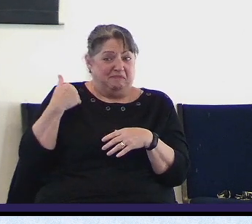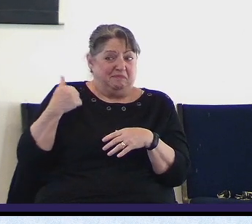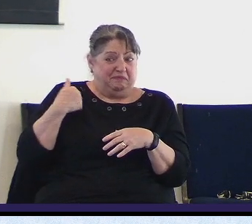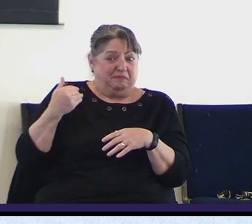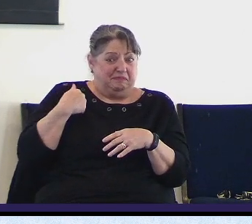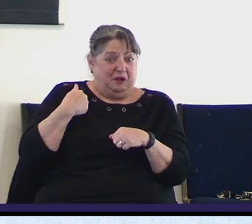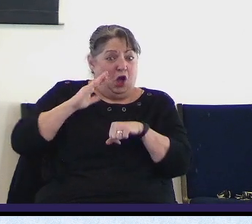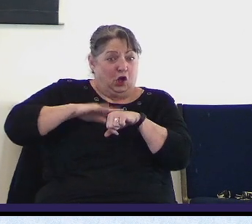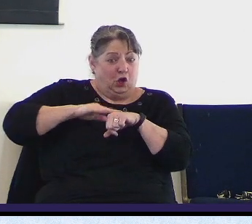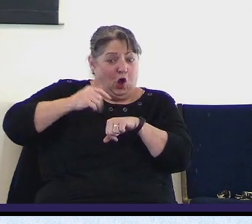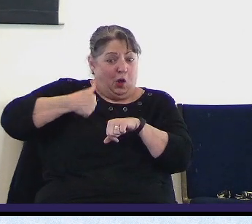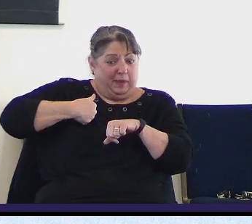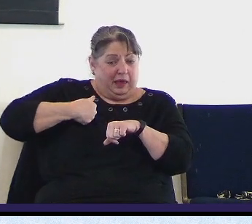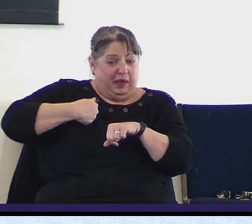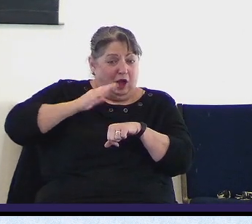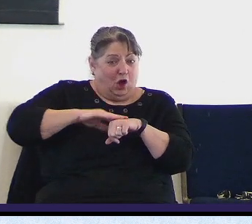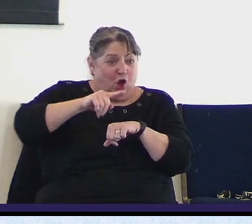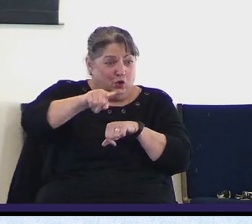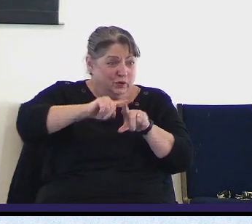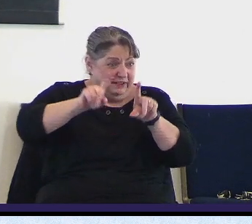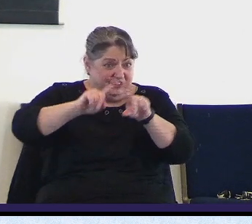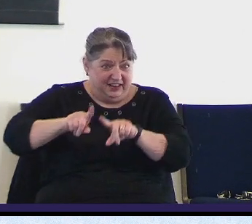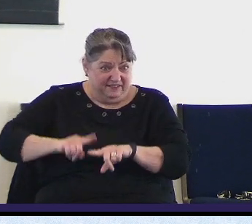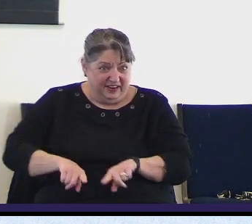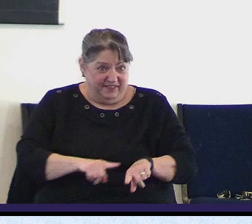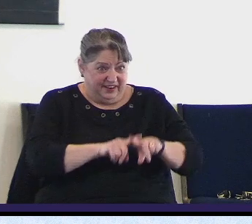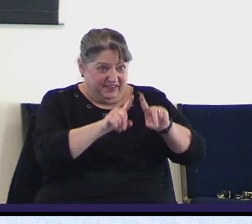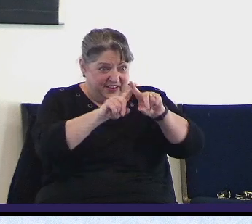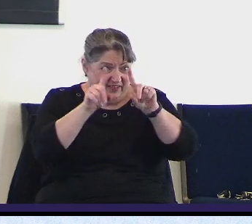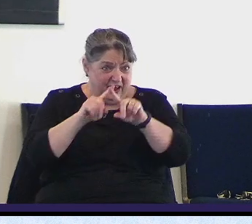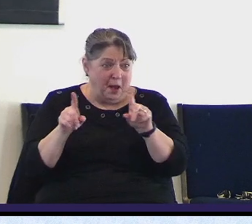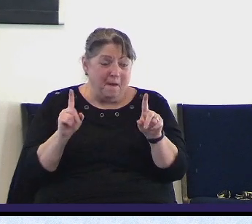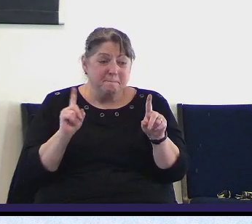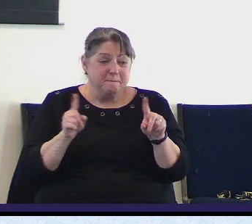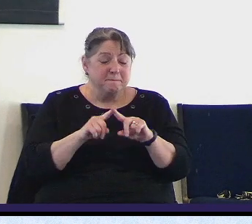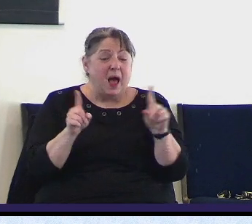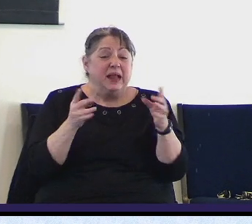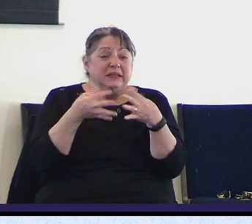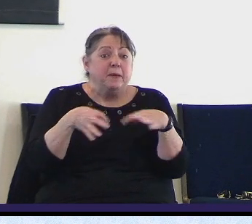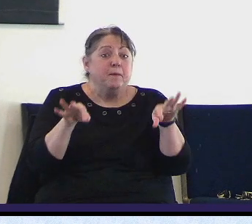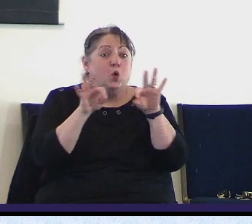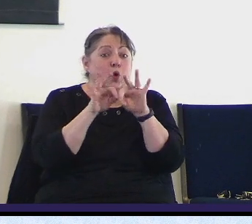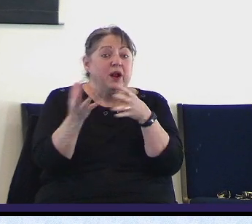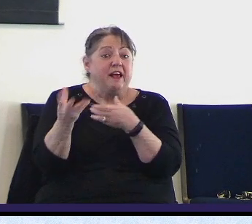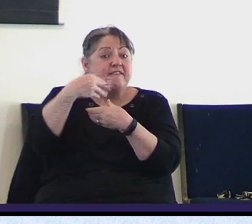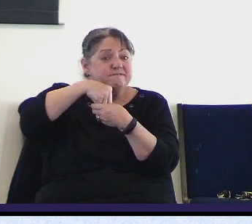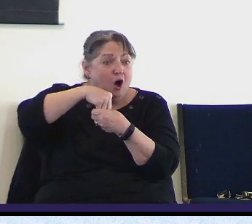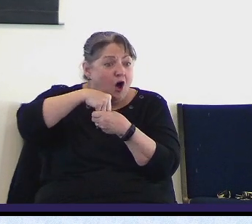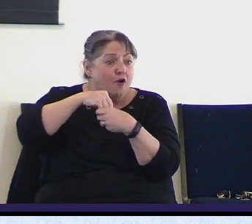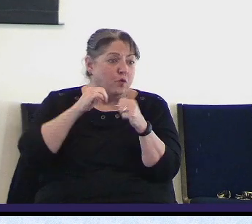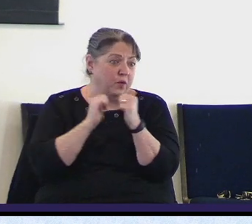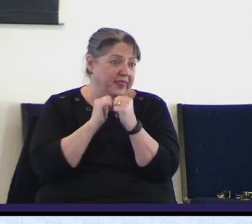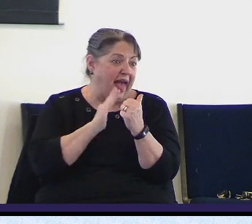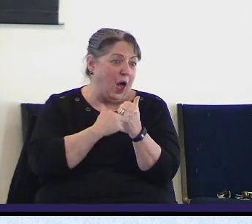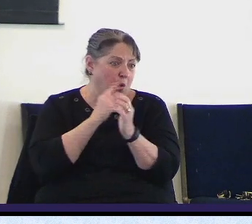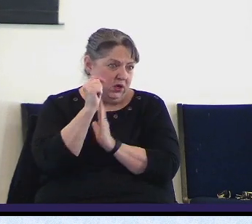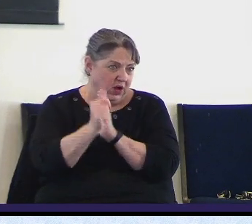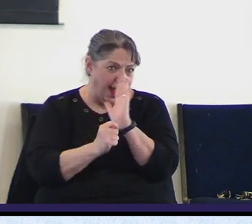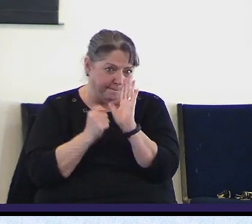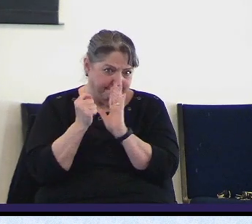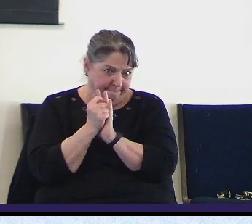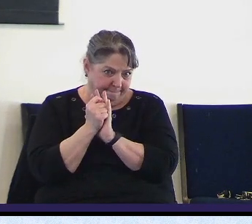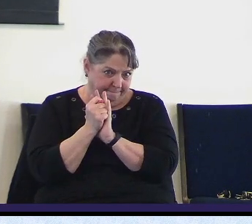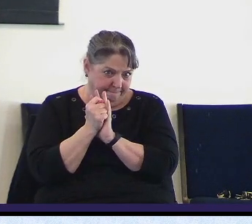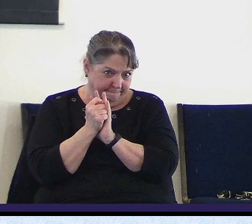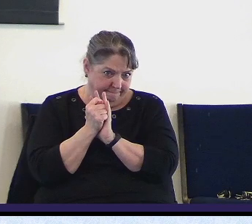to do different things than others but nonetheless the church plays a role in the times that we're living in. And it's up to